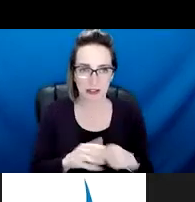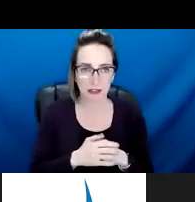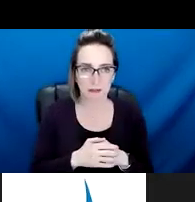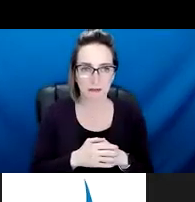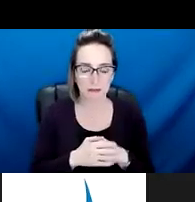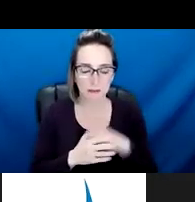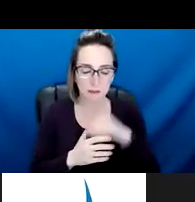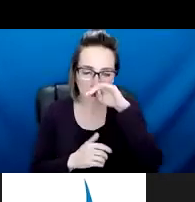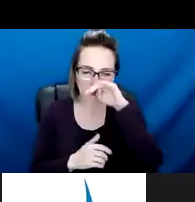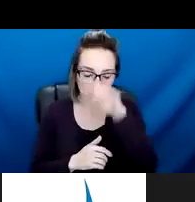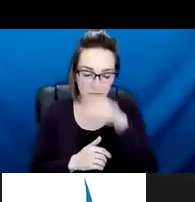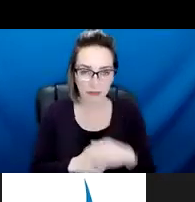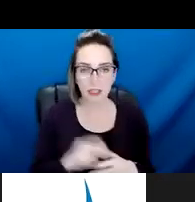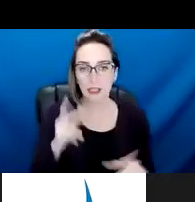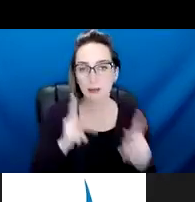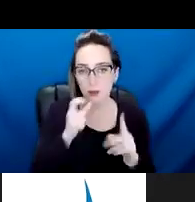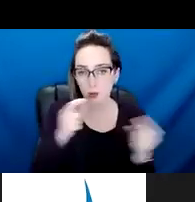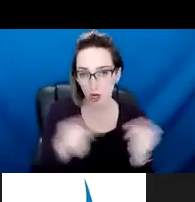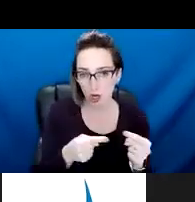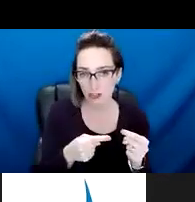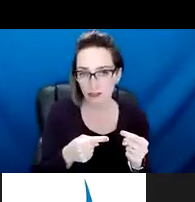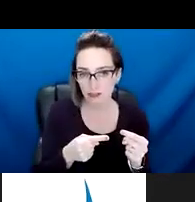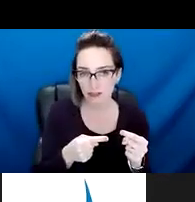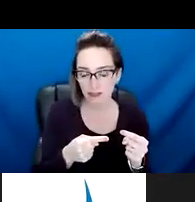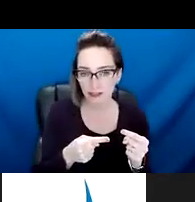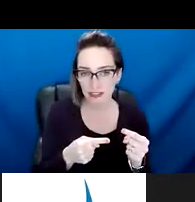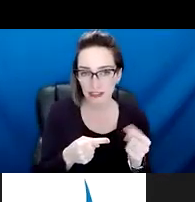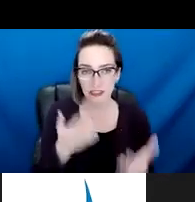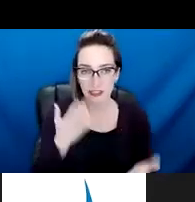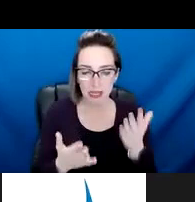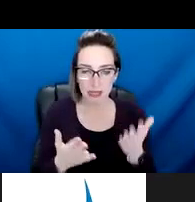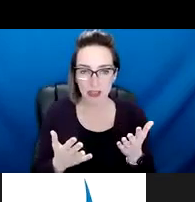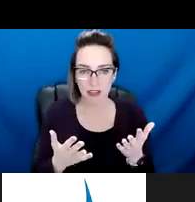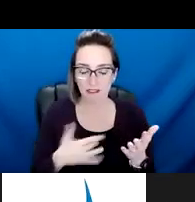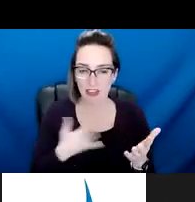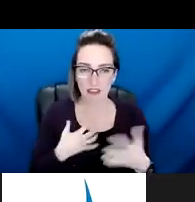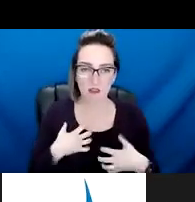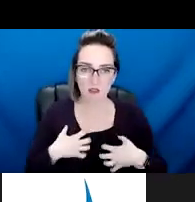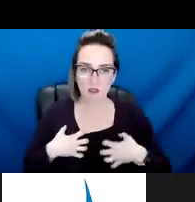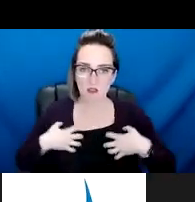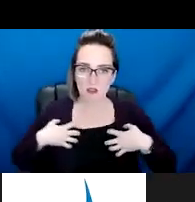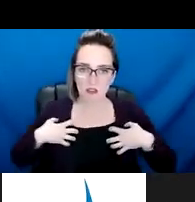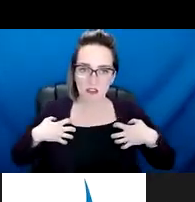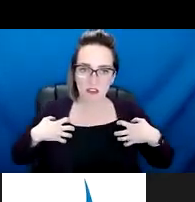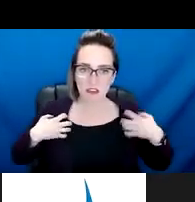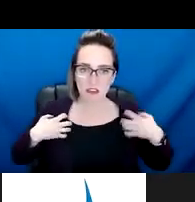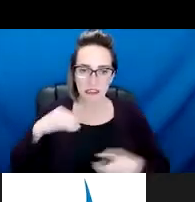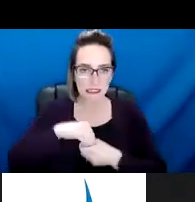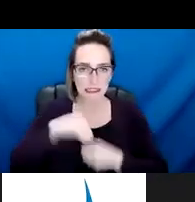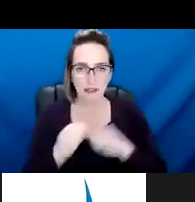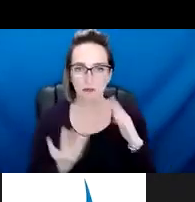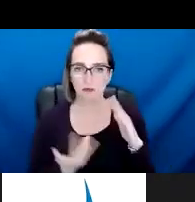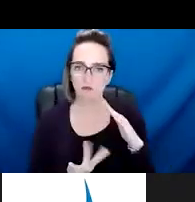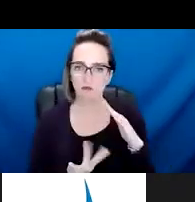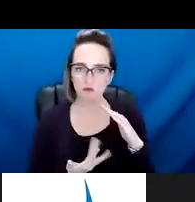people and that they may be feeling an inclination to go out and retaliate for the violence that they've experienced themselves. And so really also a